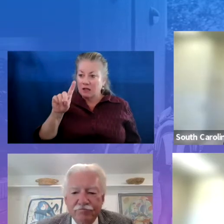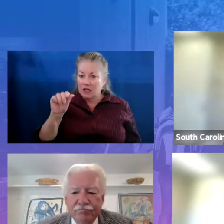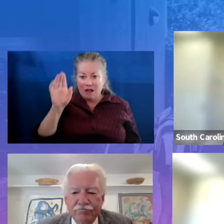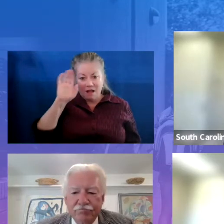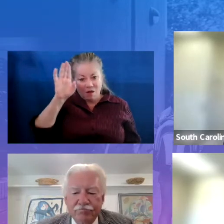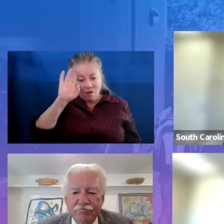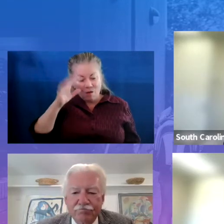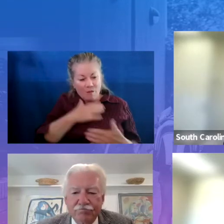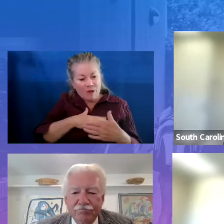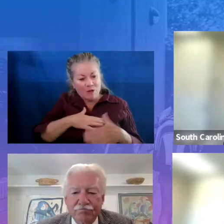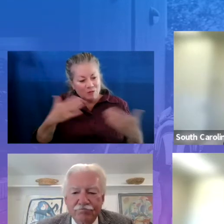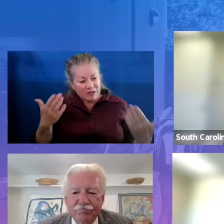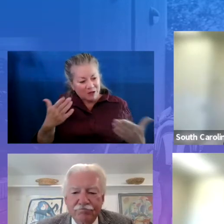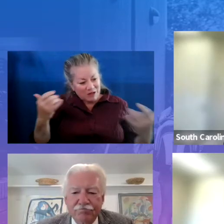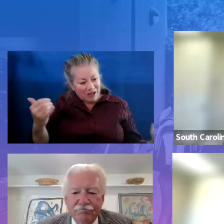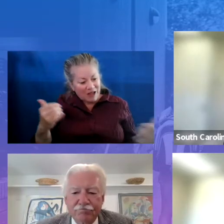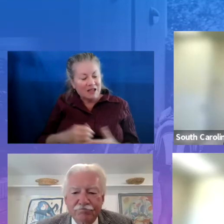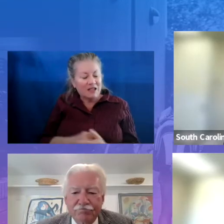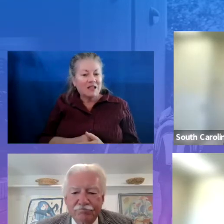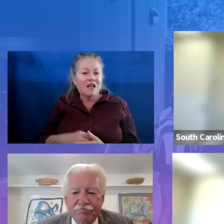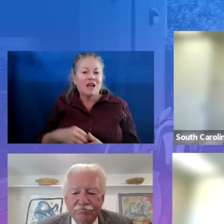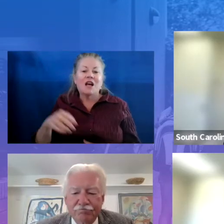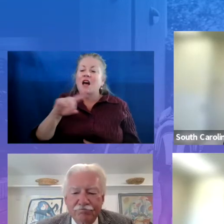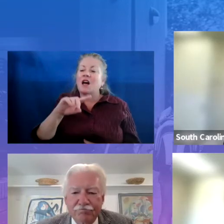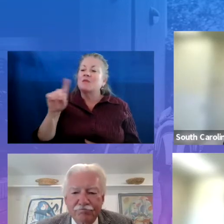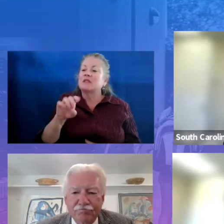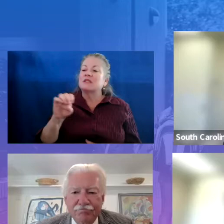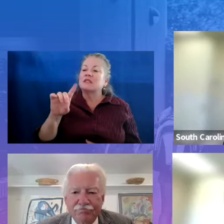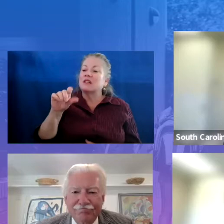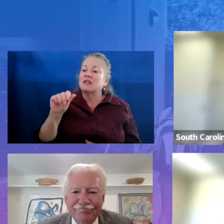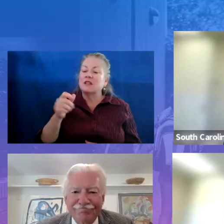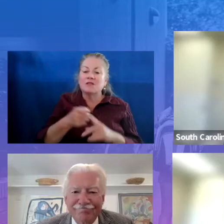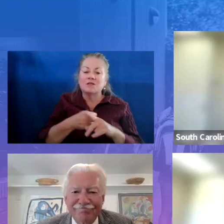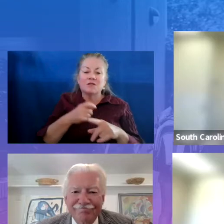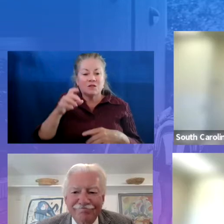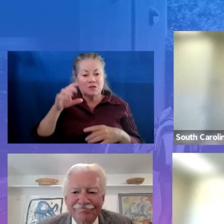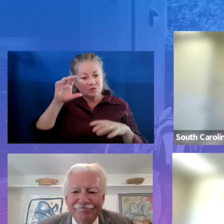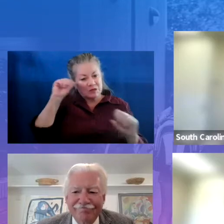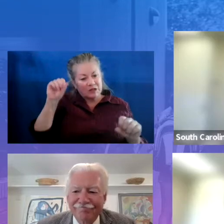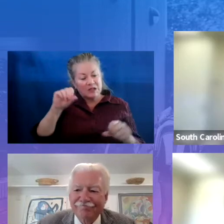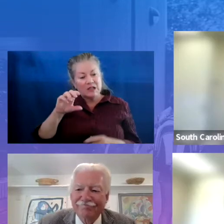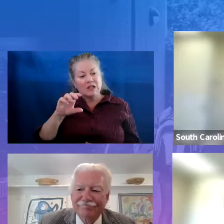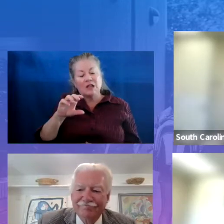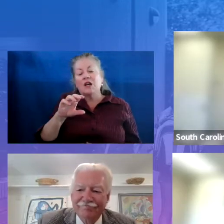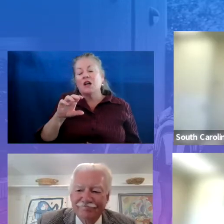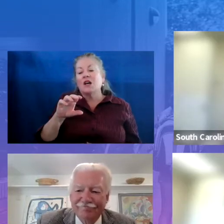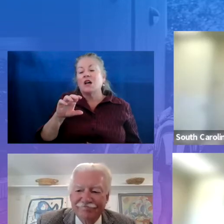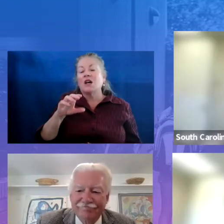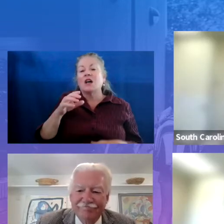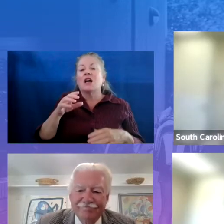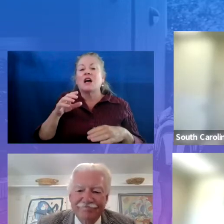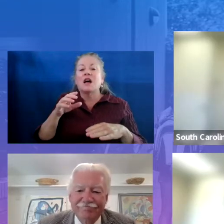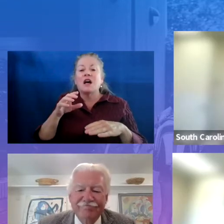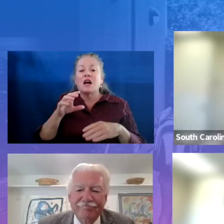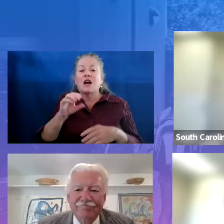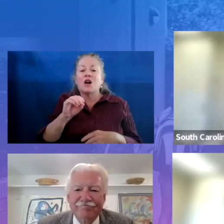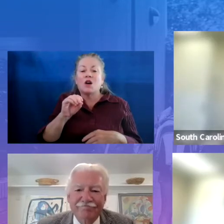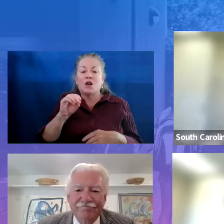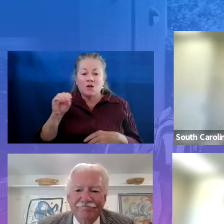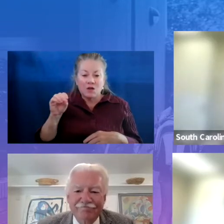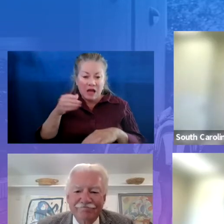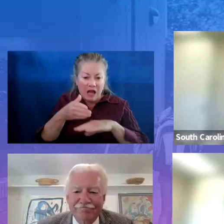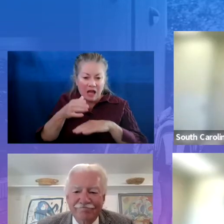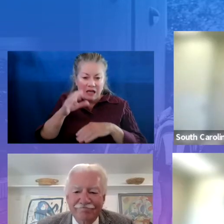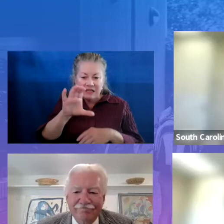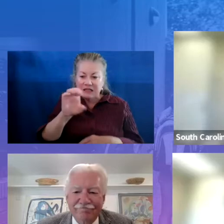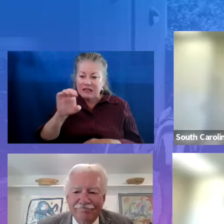I'm Zelda Wehmer, President and CEO of the South Carolina After-School Alliance. And the South Carolina After-School Alliance is one of 50